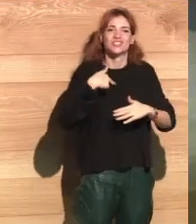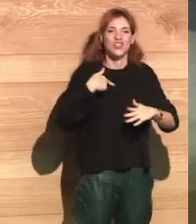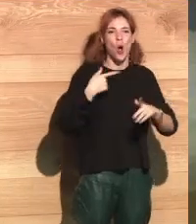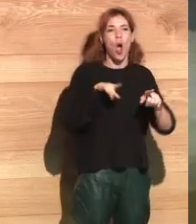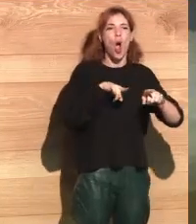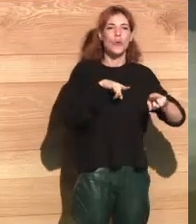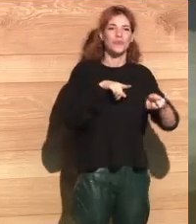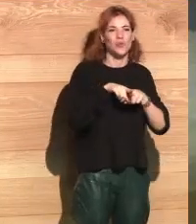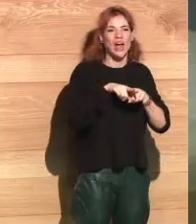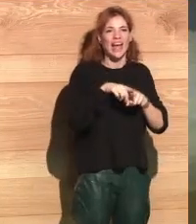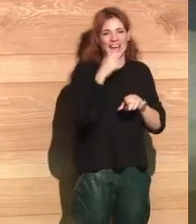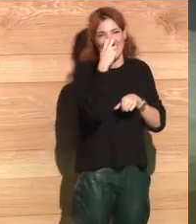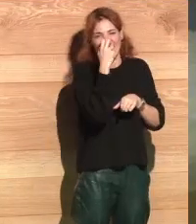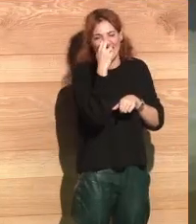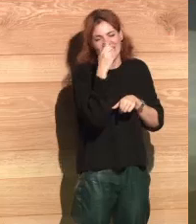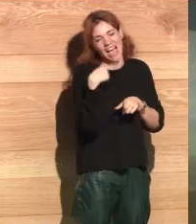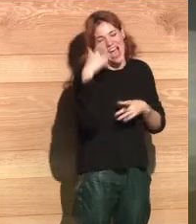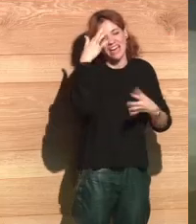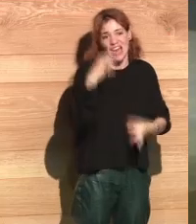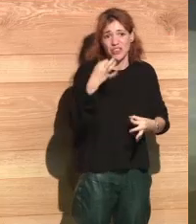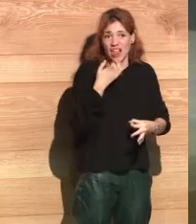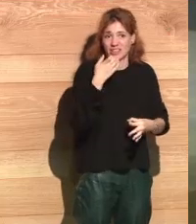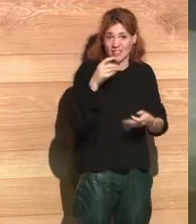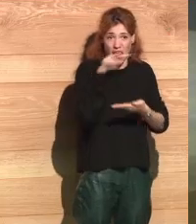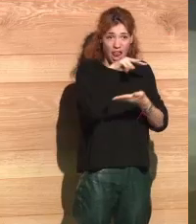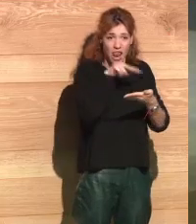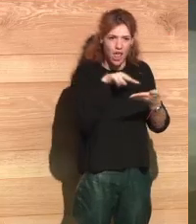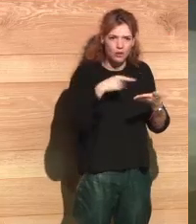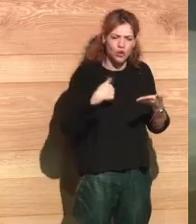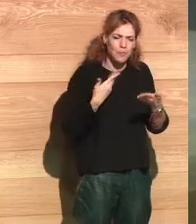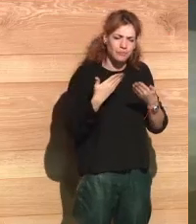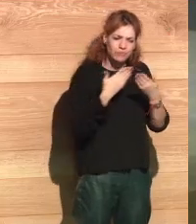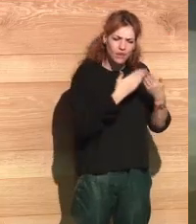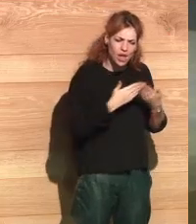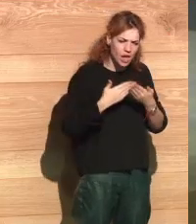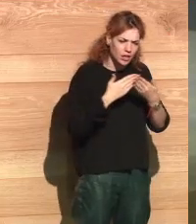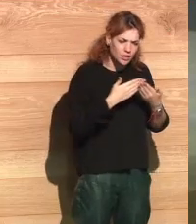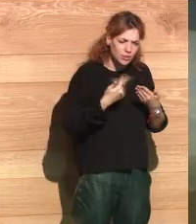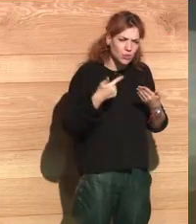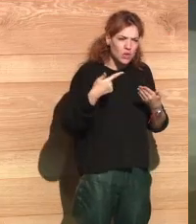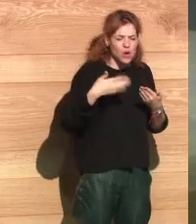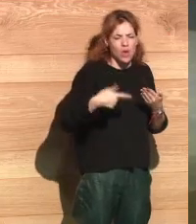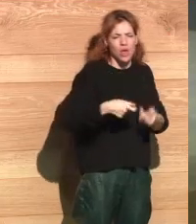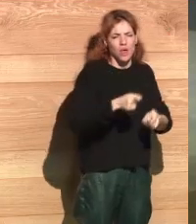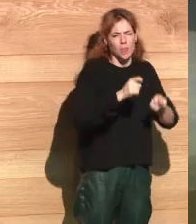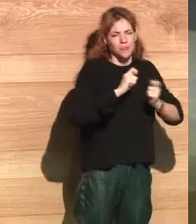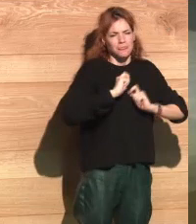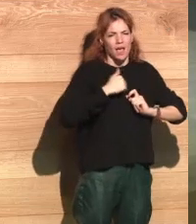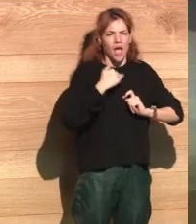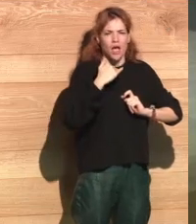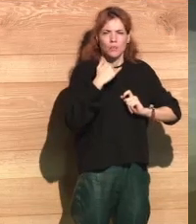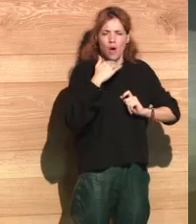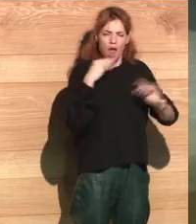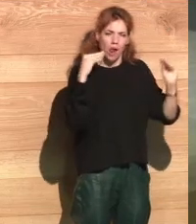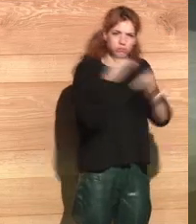university, so I need to apply critical thinking on everything I read or I hear. The study gives me